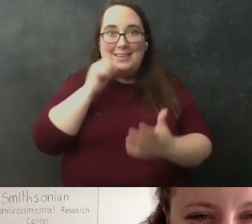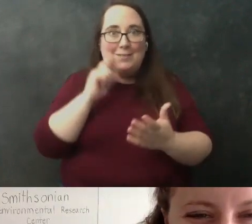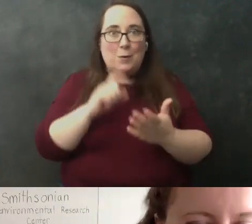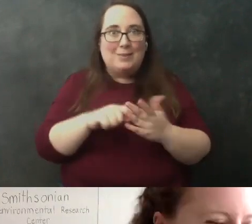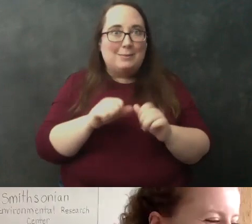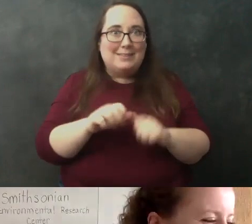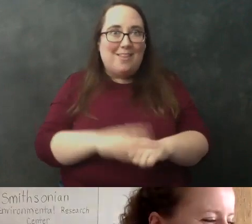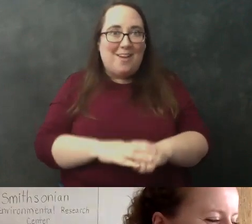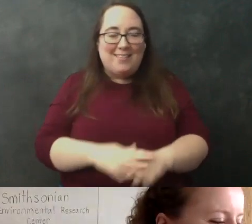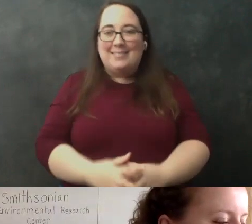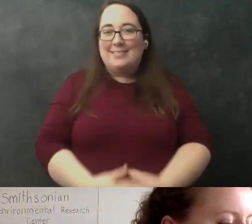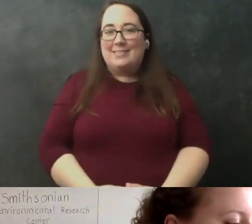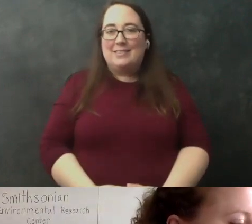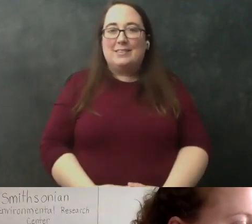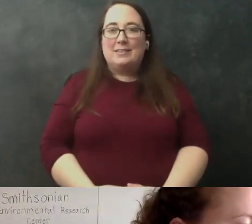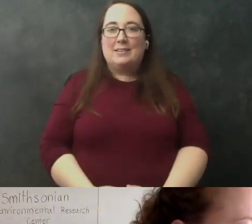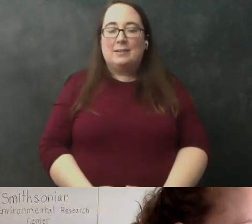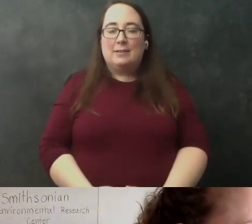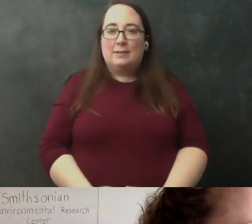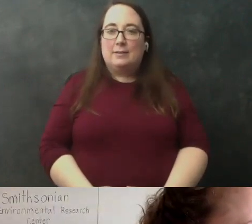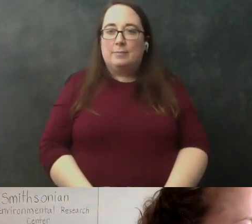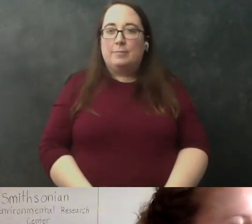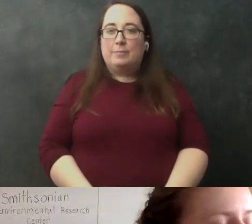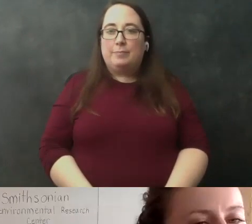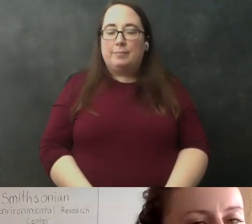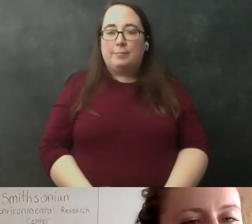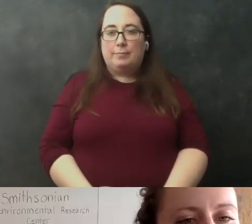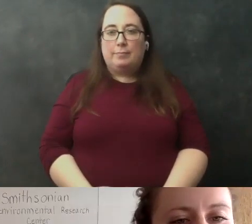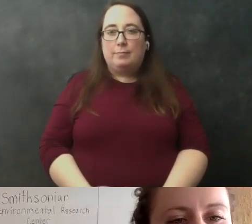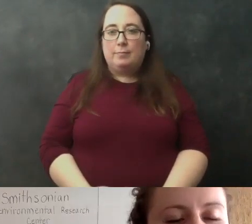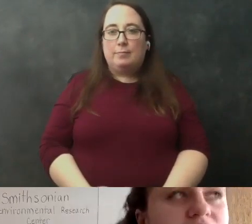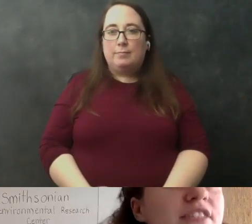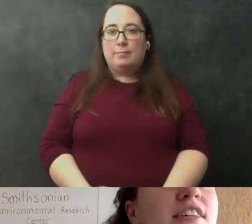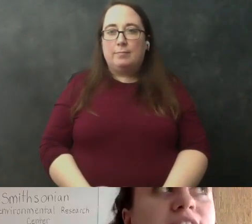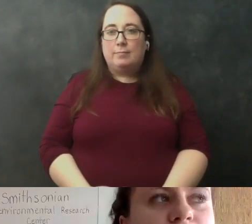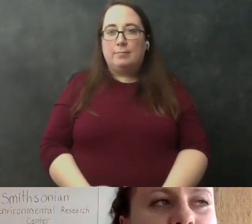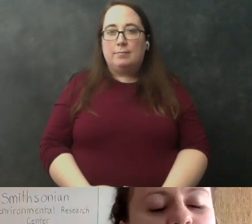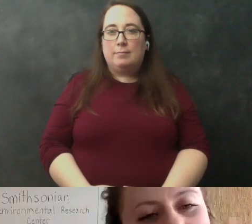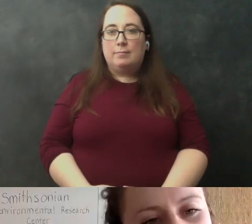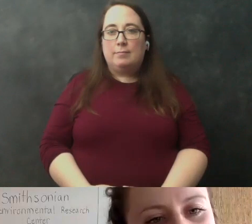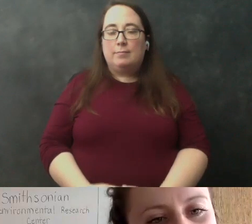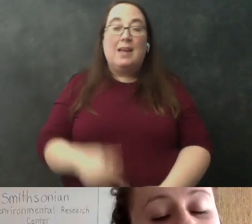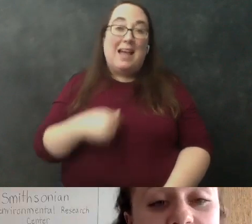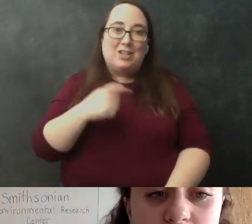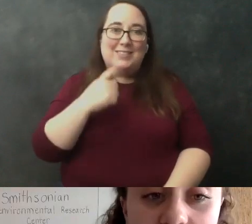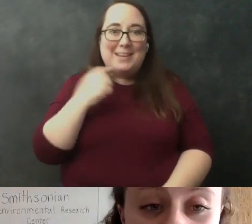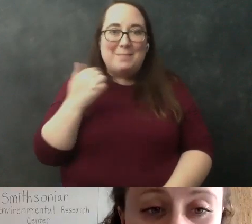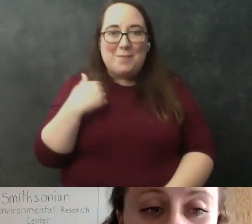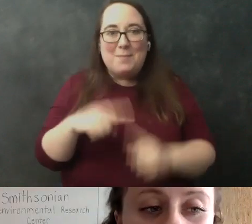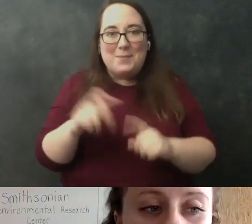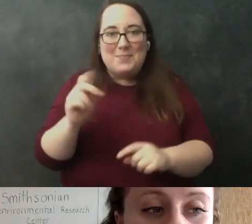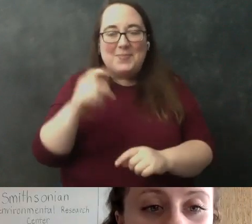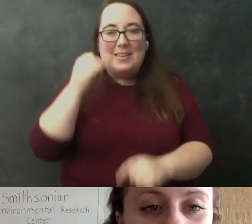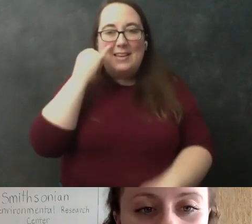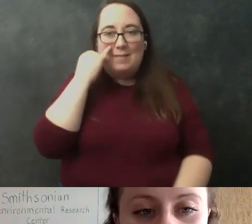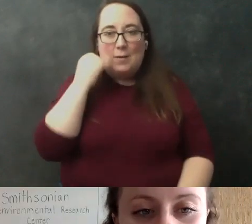okay so you can and oh i should have said this before but that's okay if you haven't